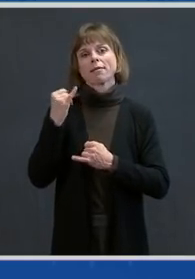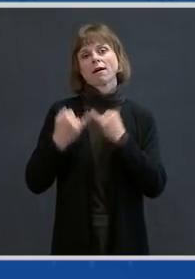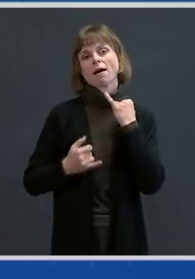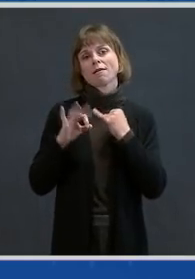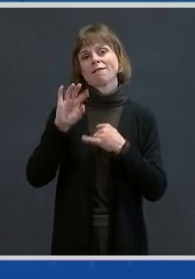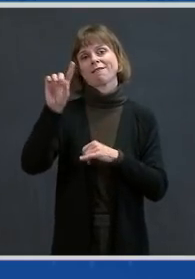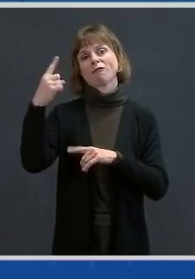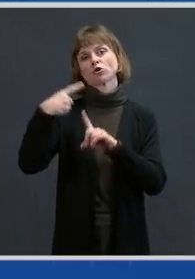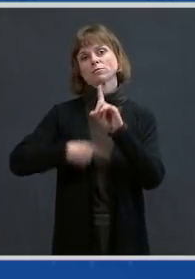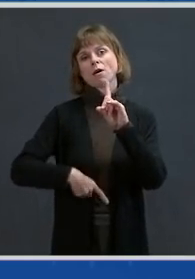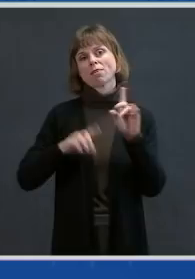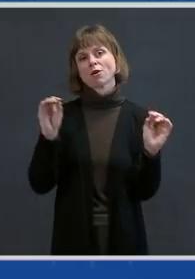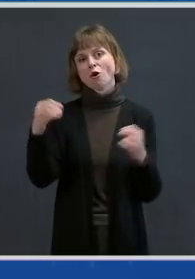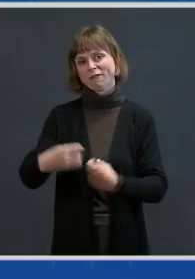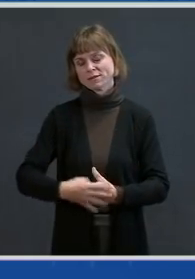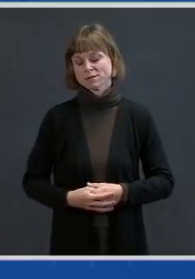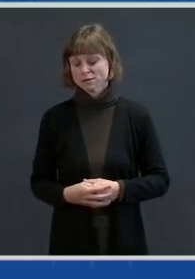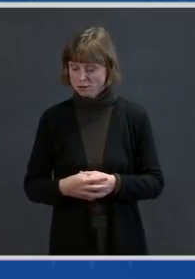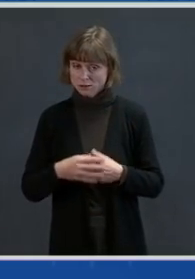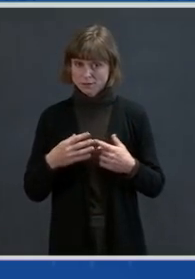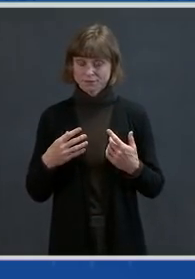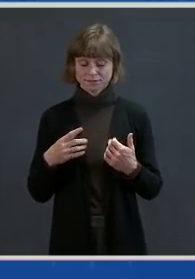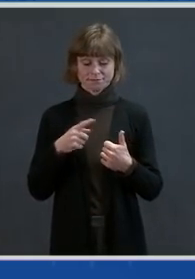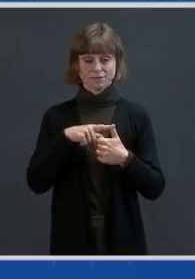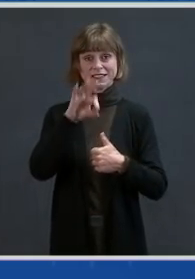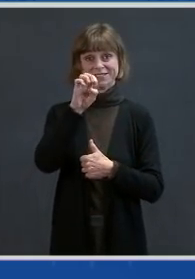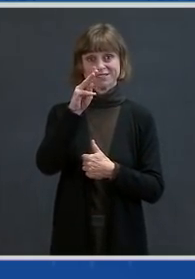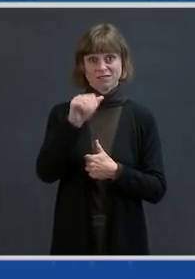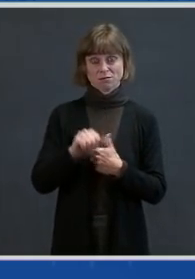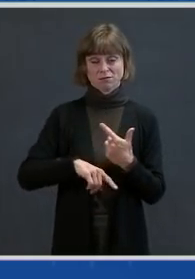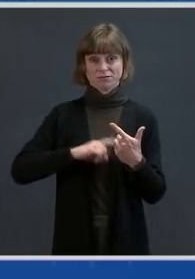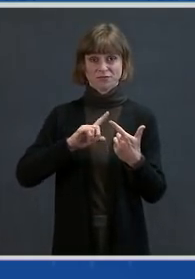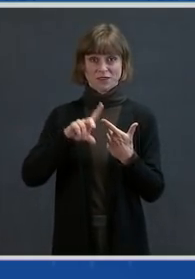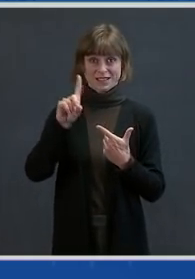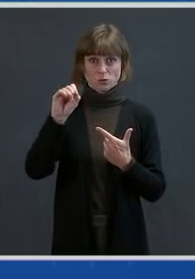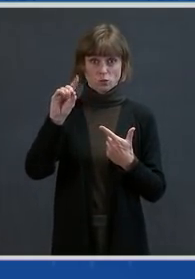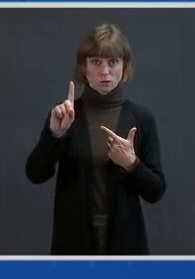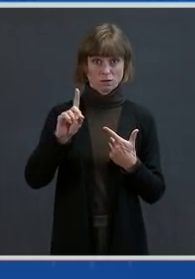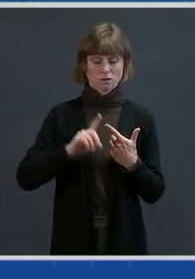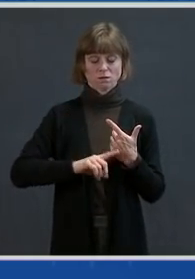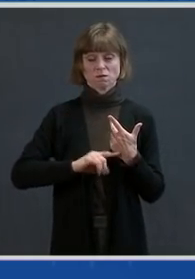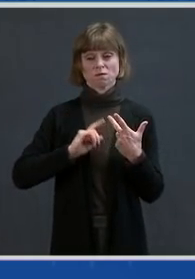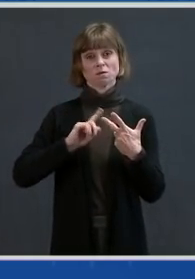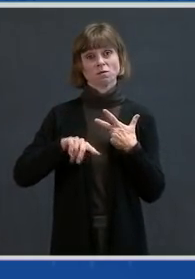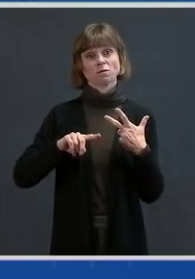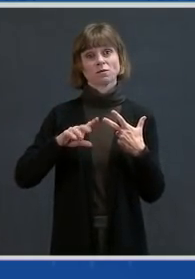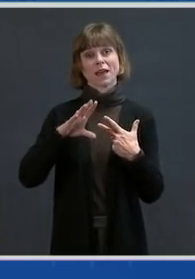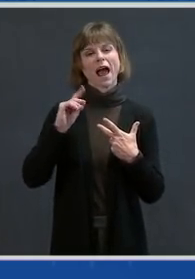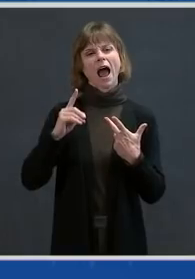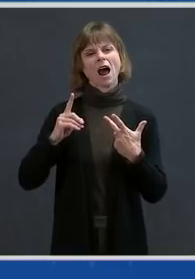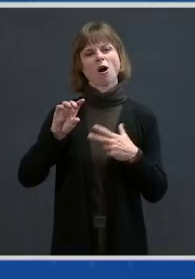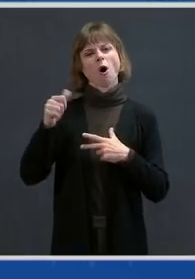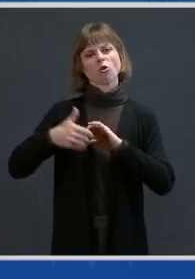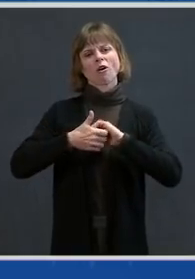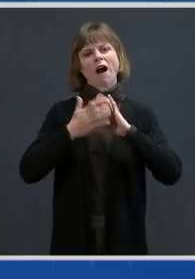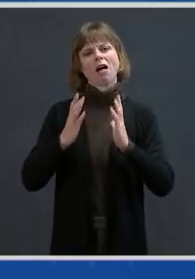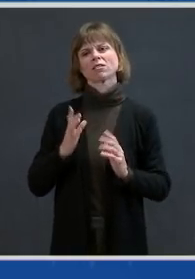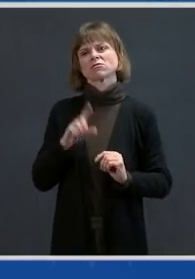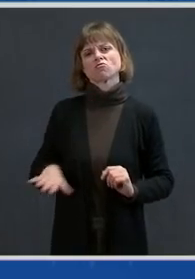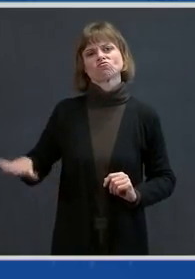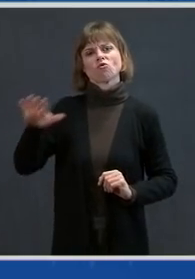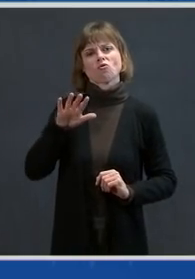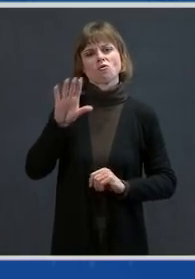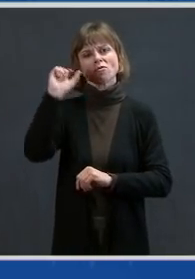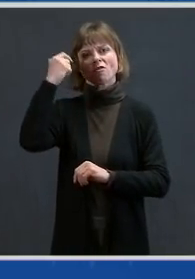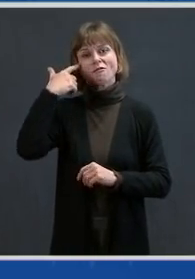Thanks to the incredible work of FEMA, the Department of Defense, and colleagues across the government, since January